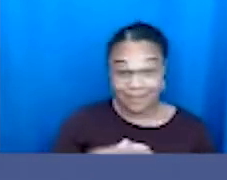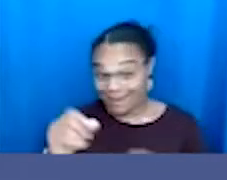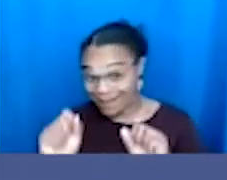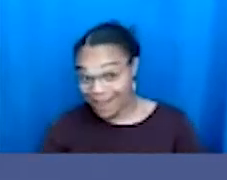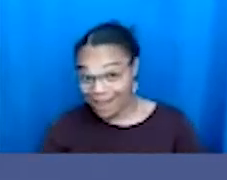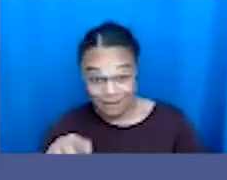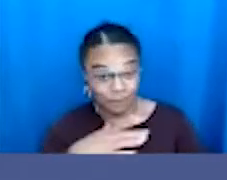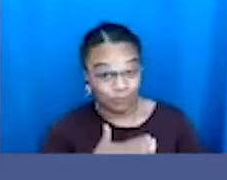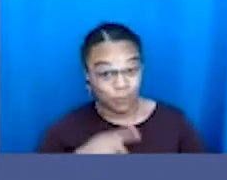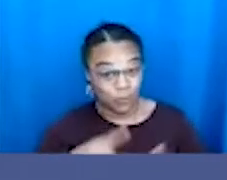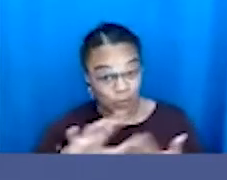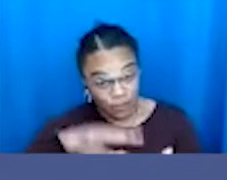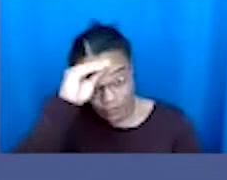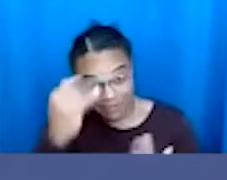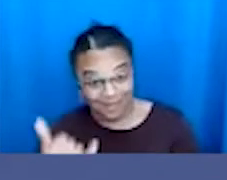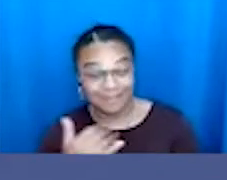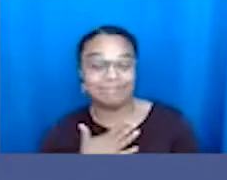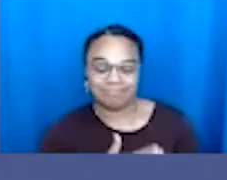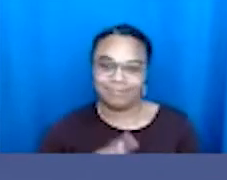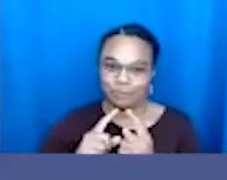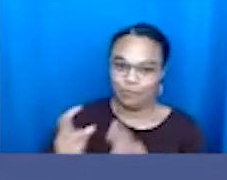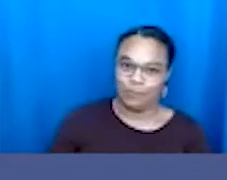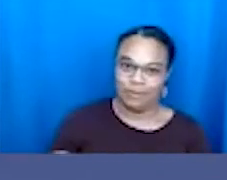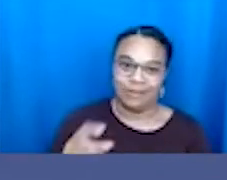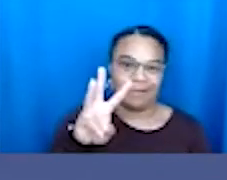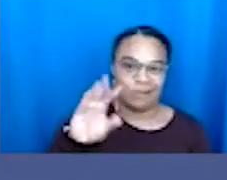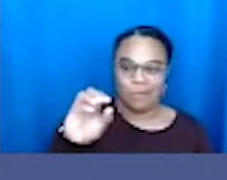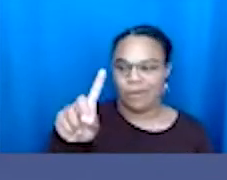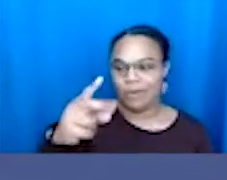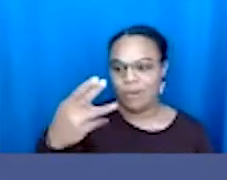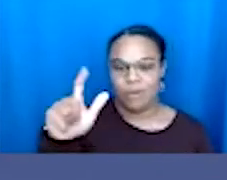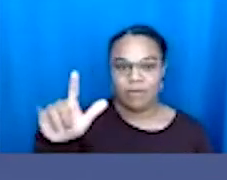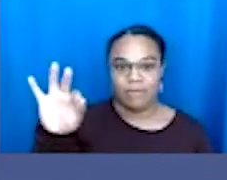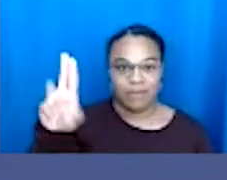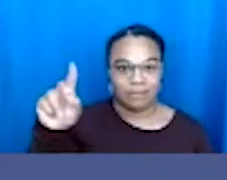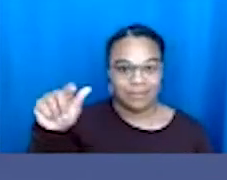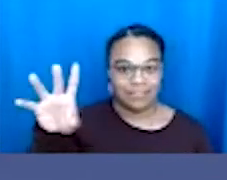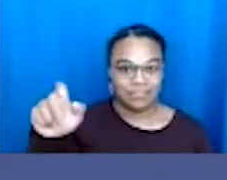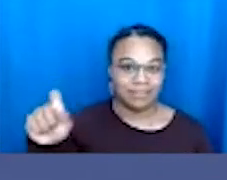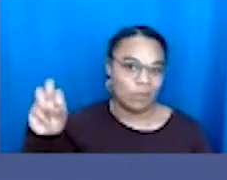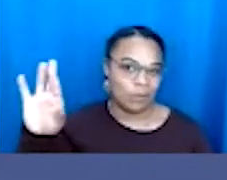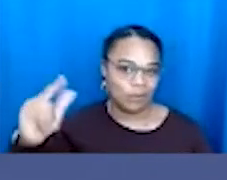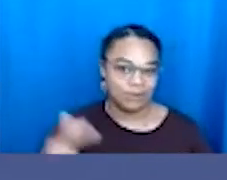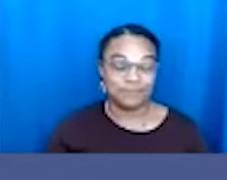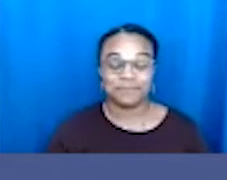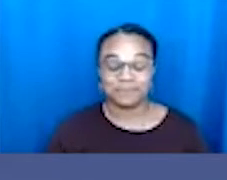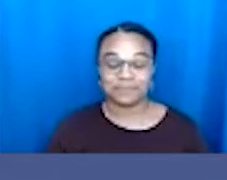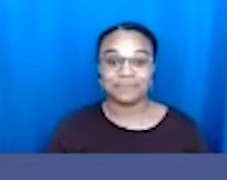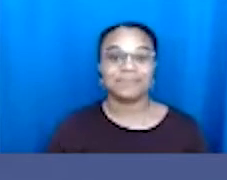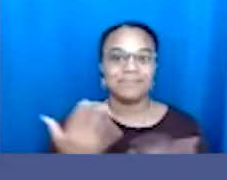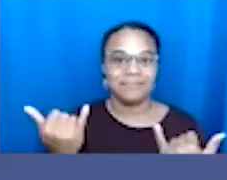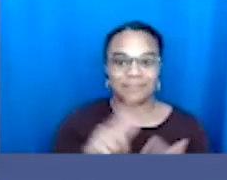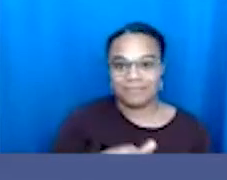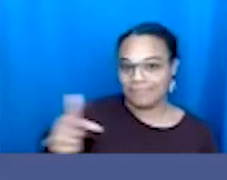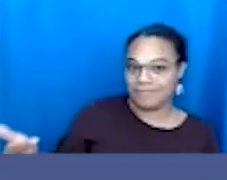free to make a donation via our website at WoodhullFoundation.org. So without further ado, I'm going to hand it over